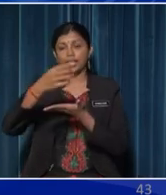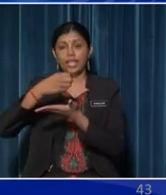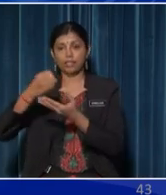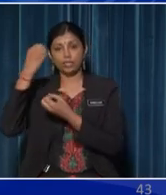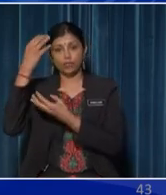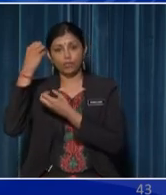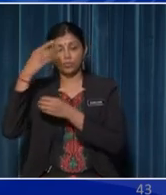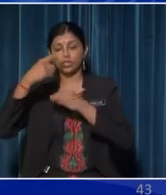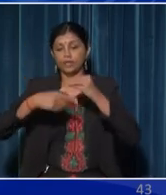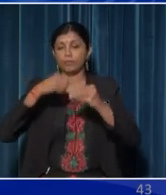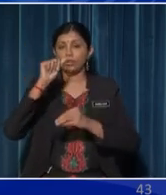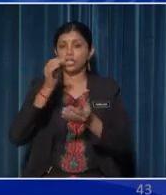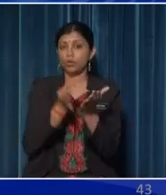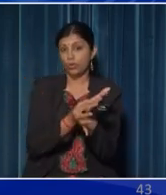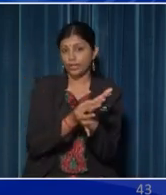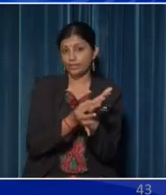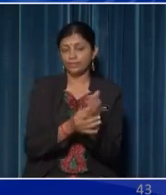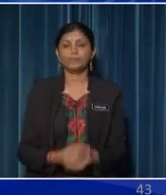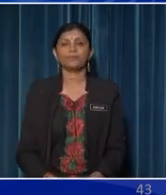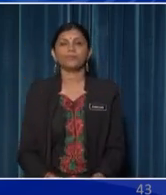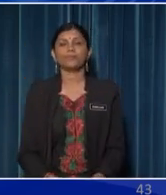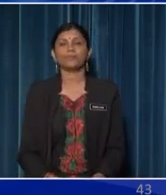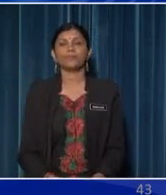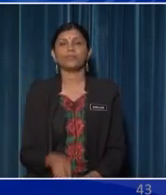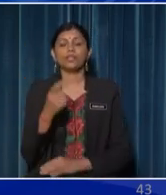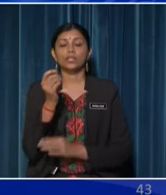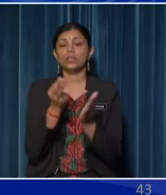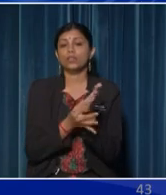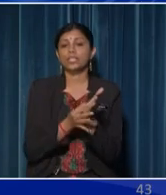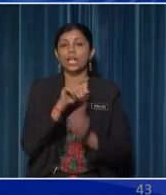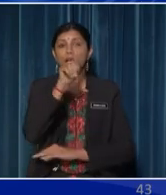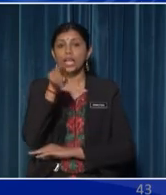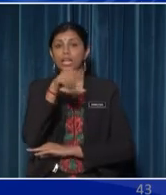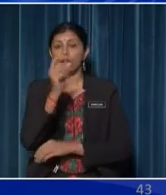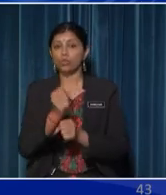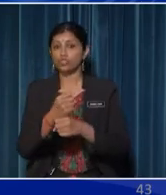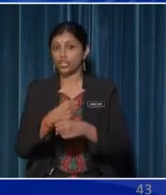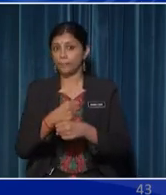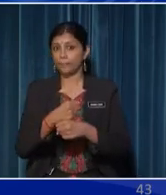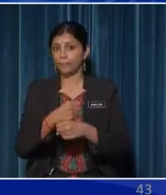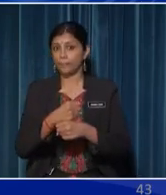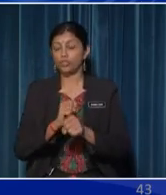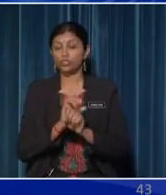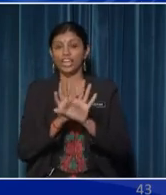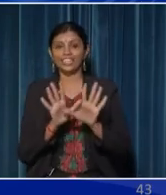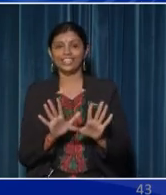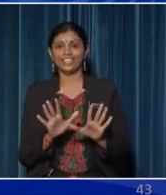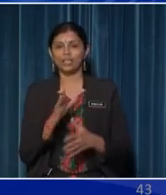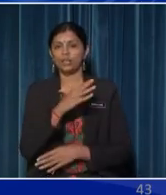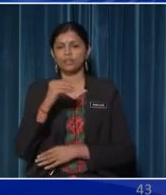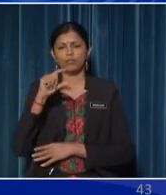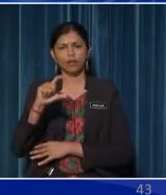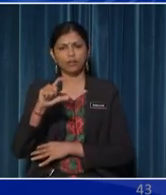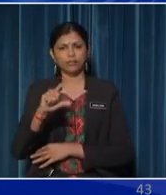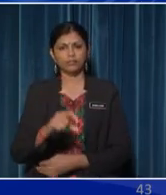about a coin The coin has a round shape It is shiny and it is hard